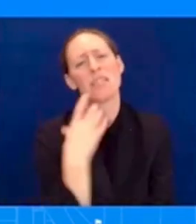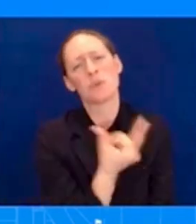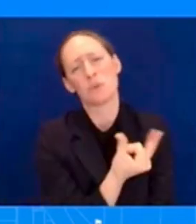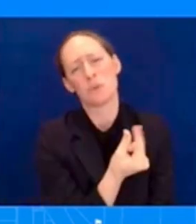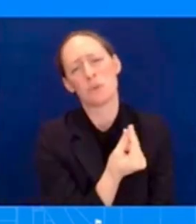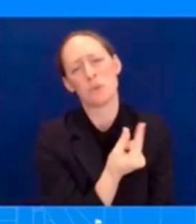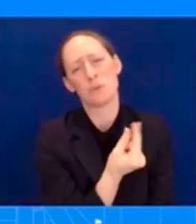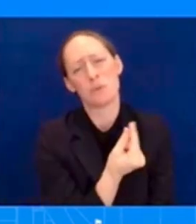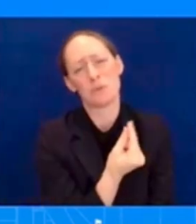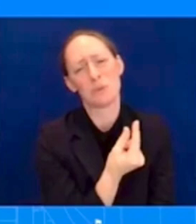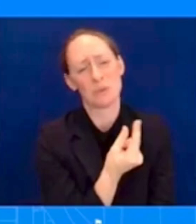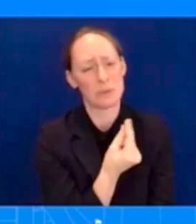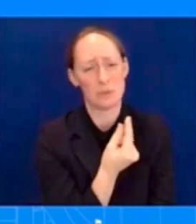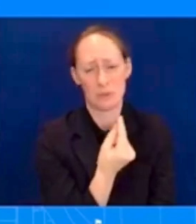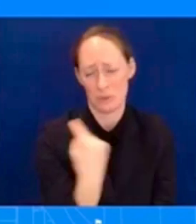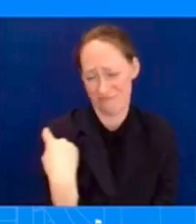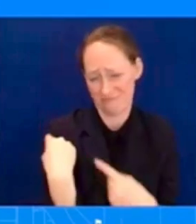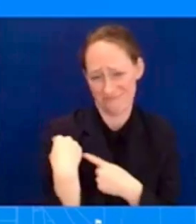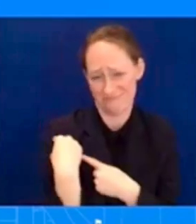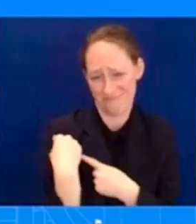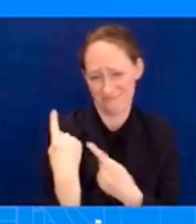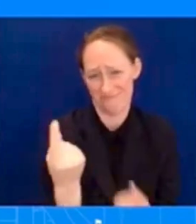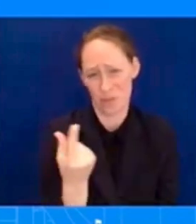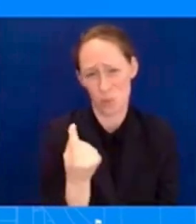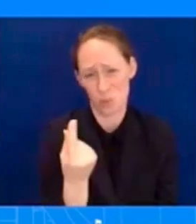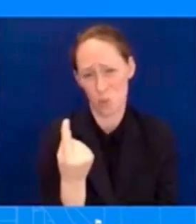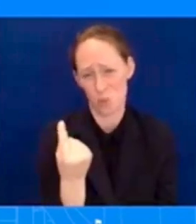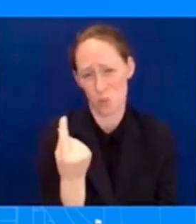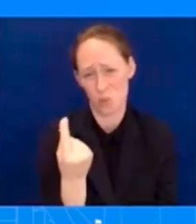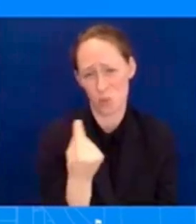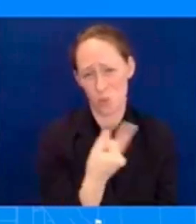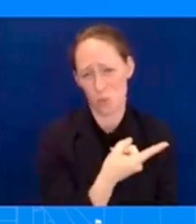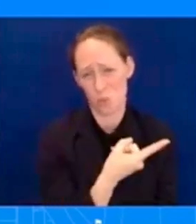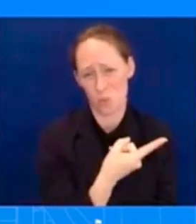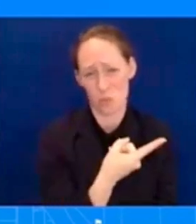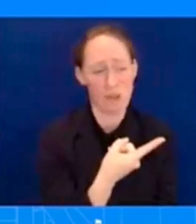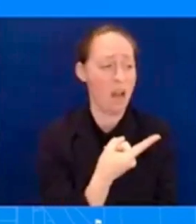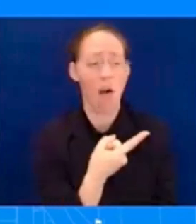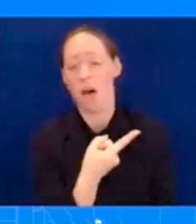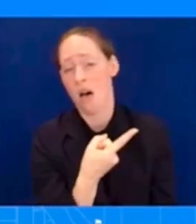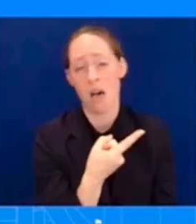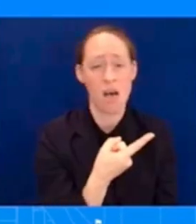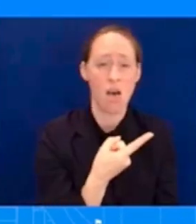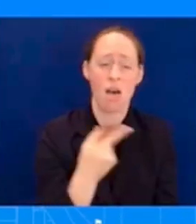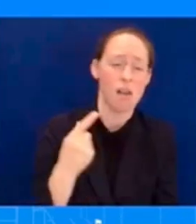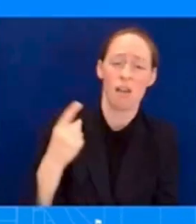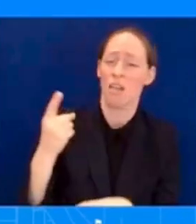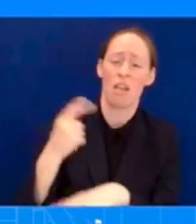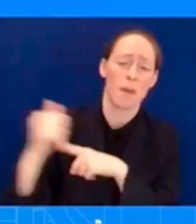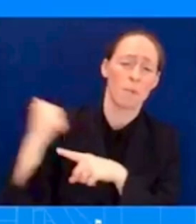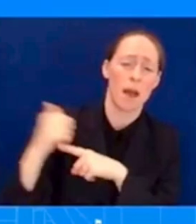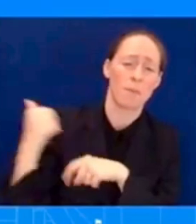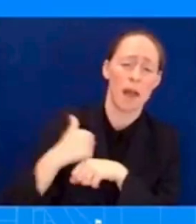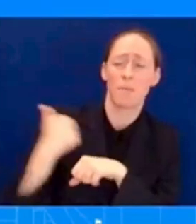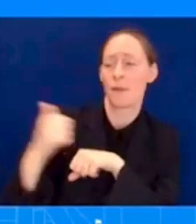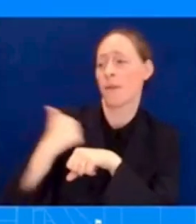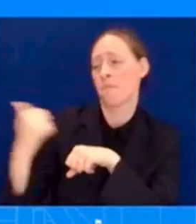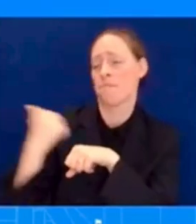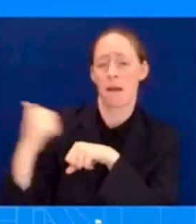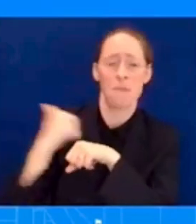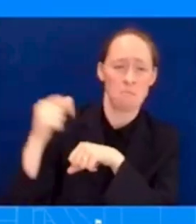allegations, right, about President on this front over and over again. And month after month, year after year, they have been